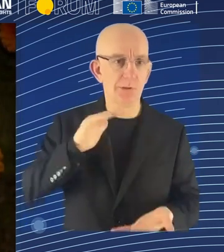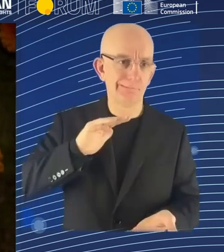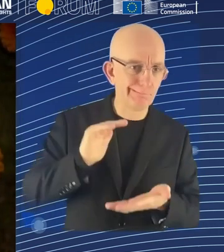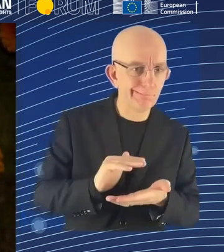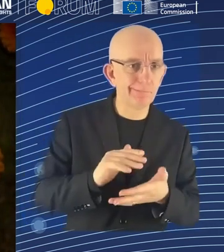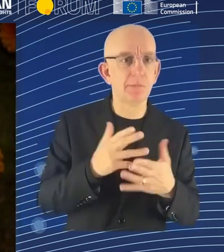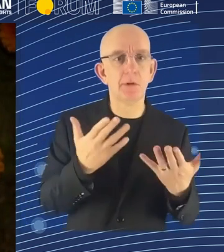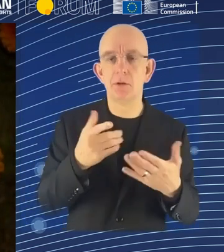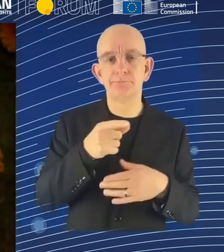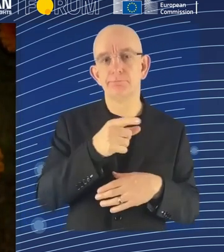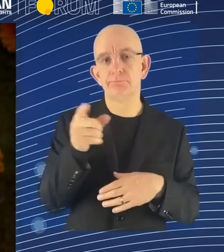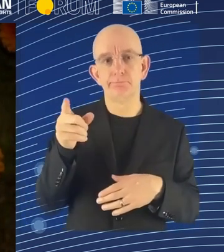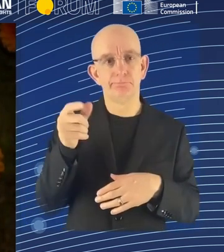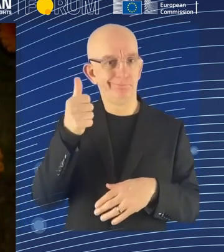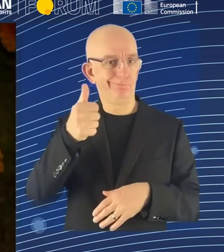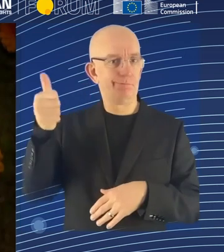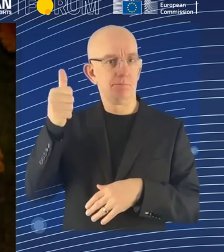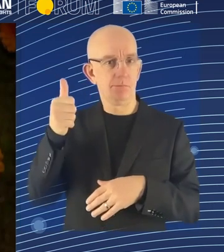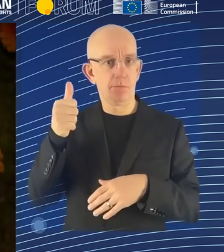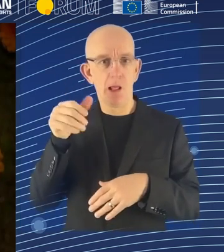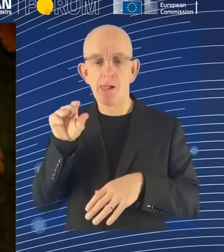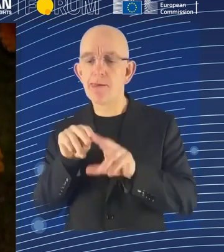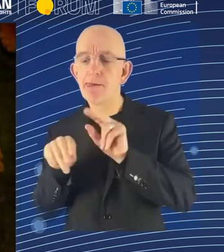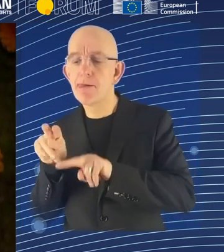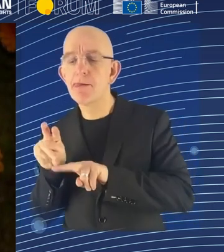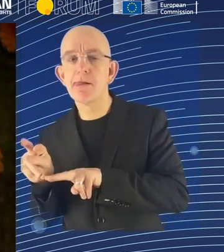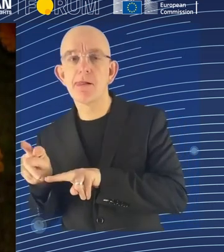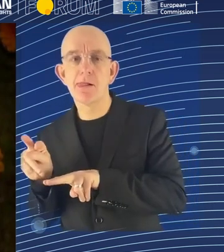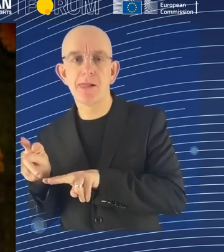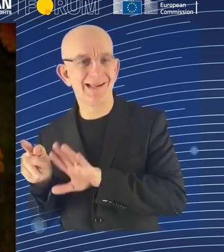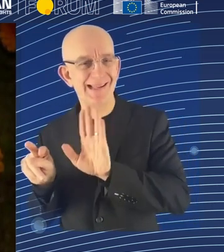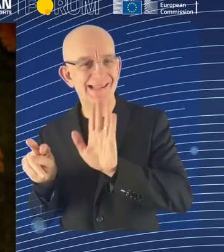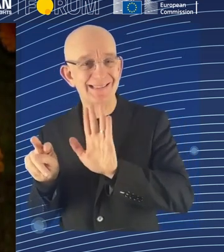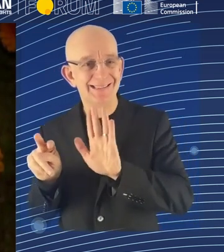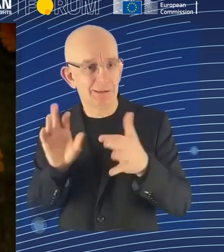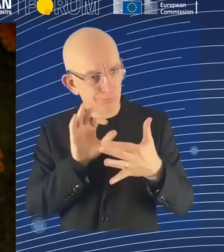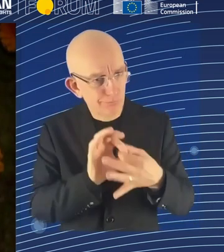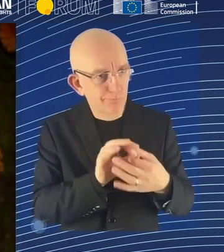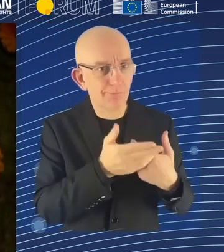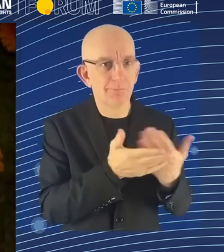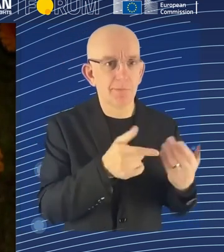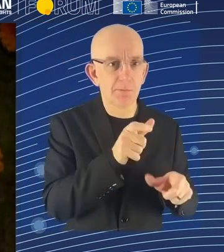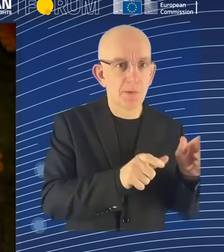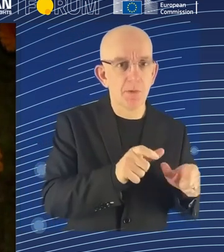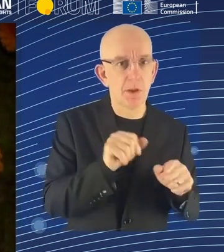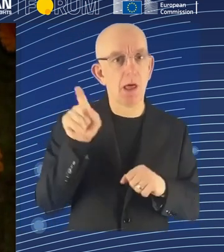limiting how much they base that decision on a piece of data from electronic monitoring,